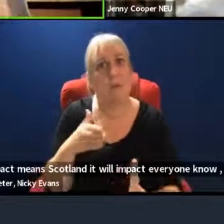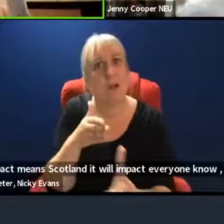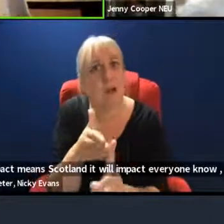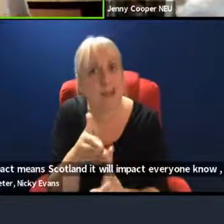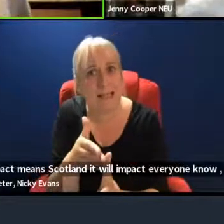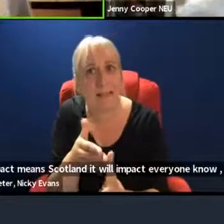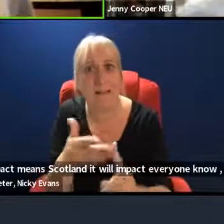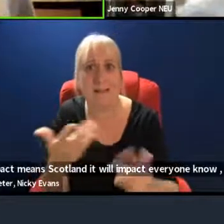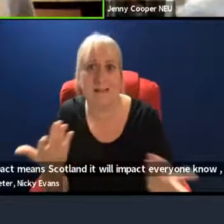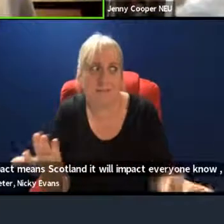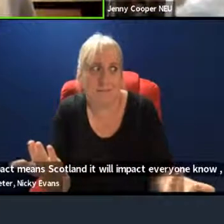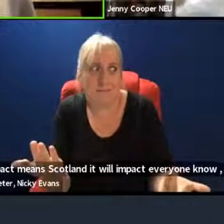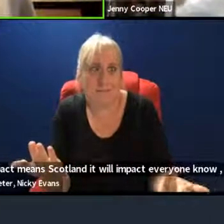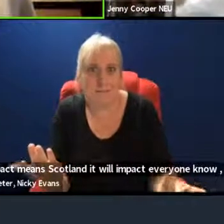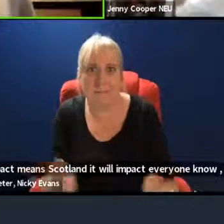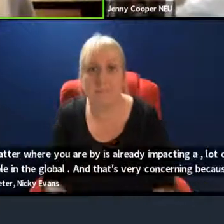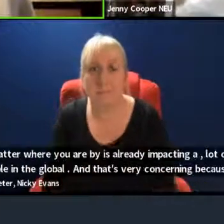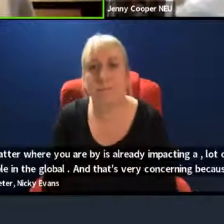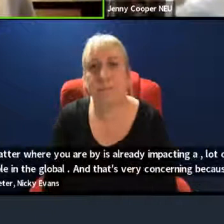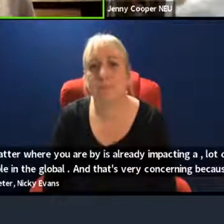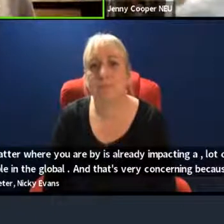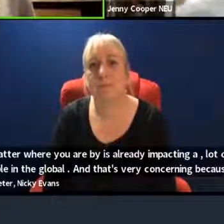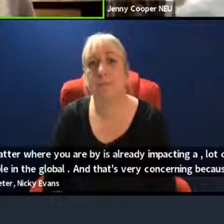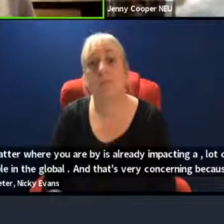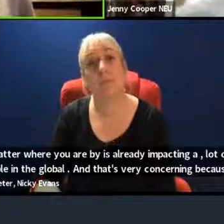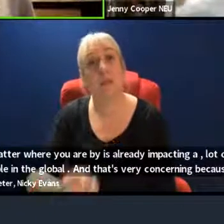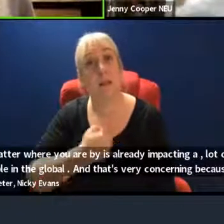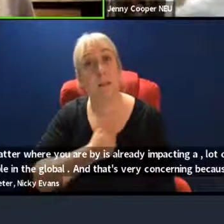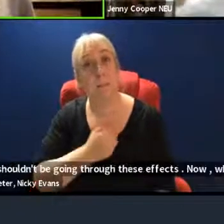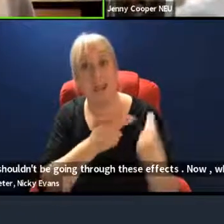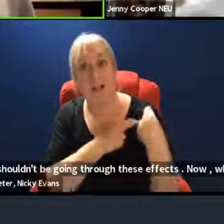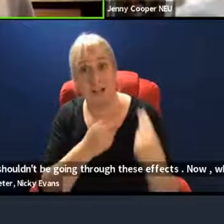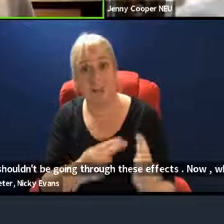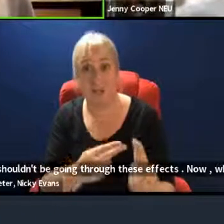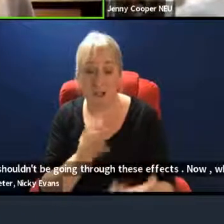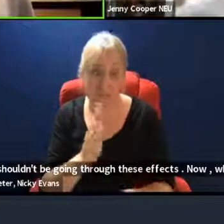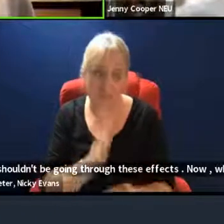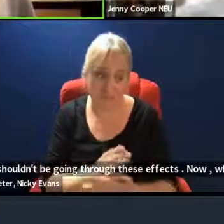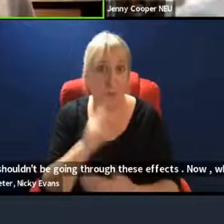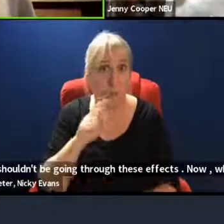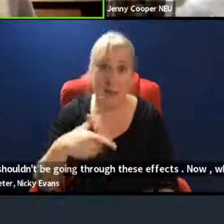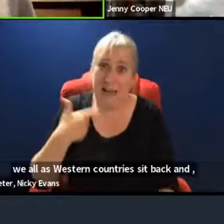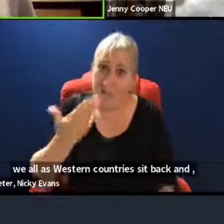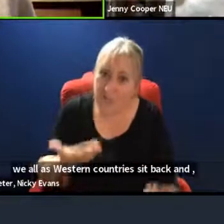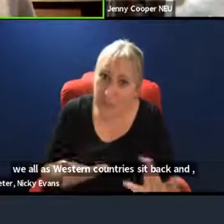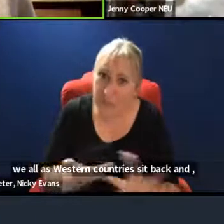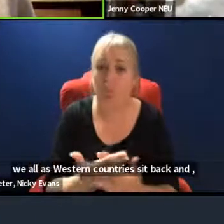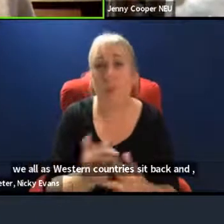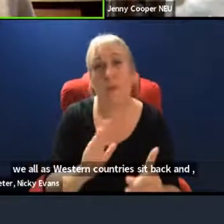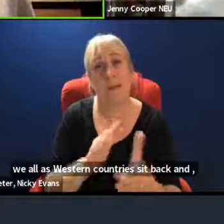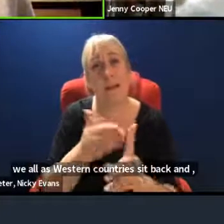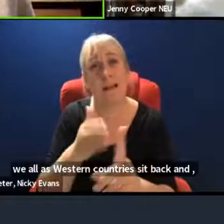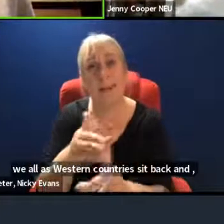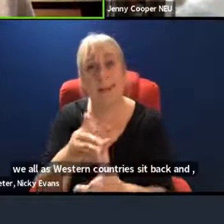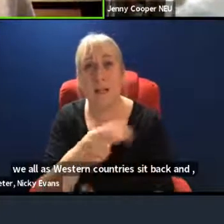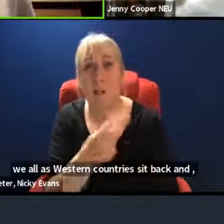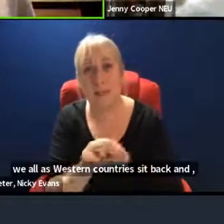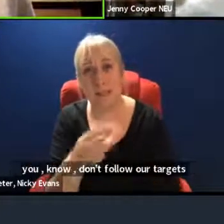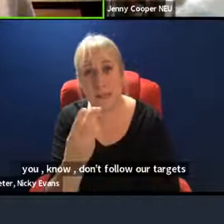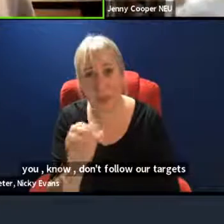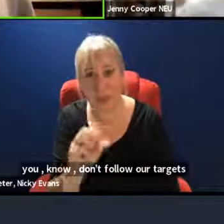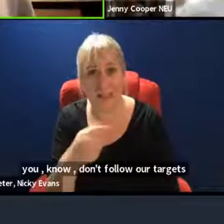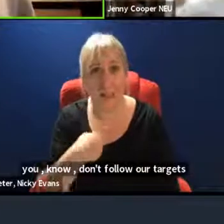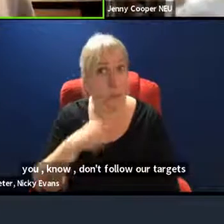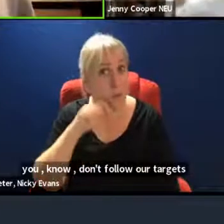infrastructure in place. But it is my generation that will live through all of the targets. In 2030, I'll be 27.